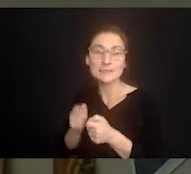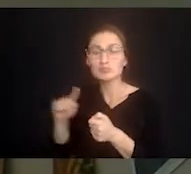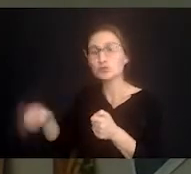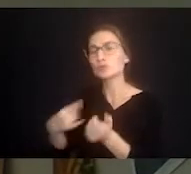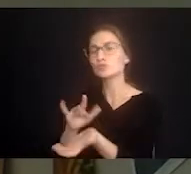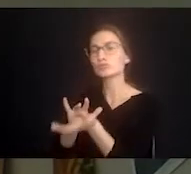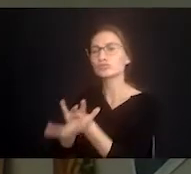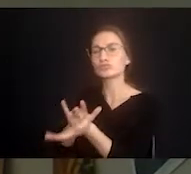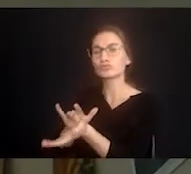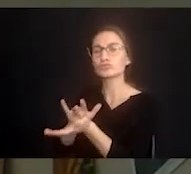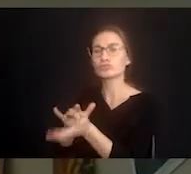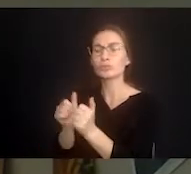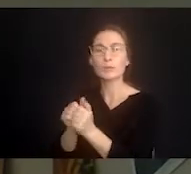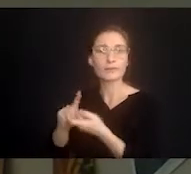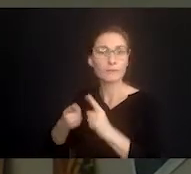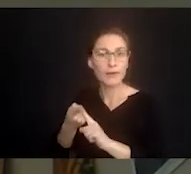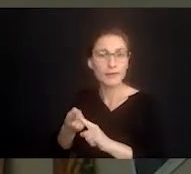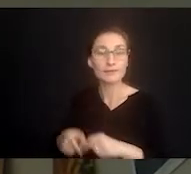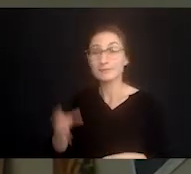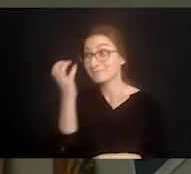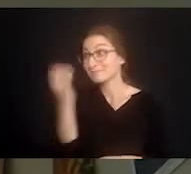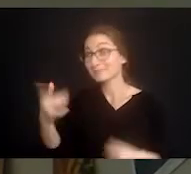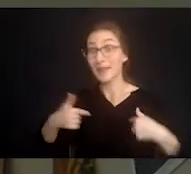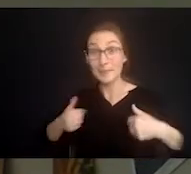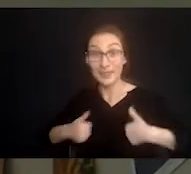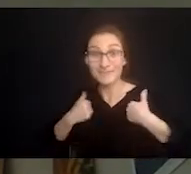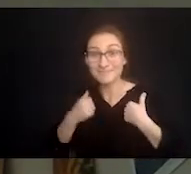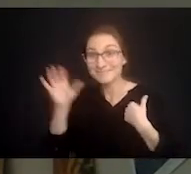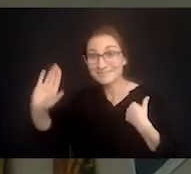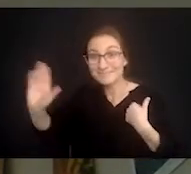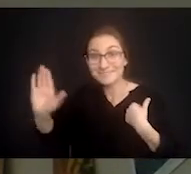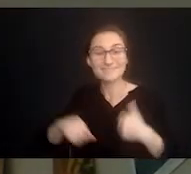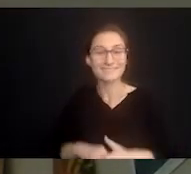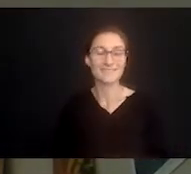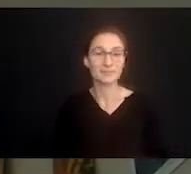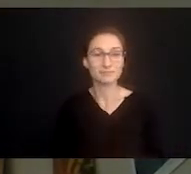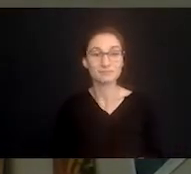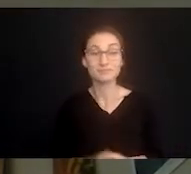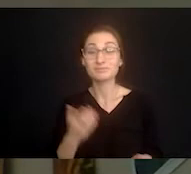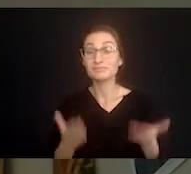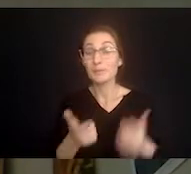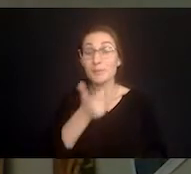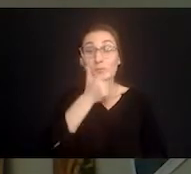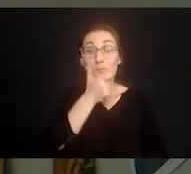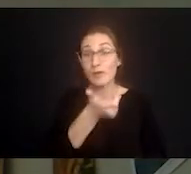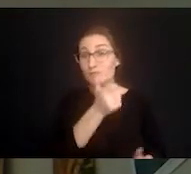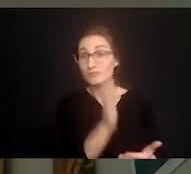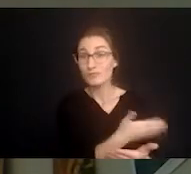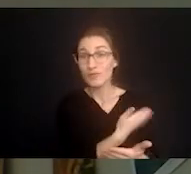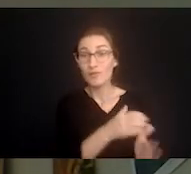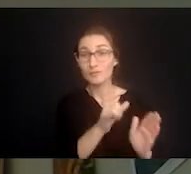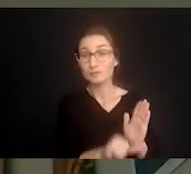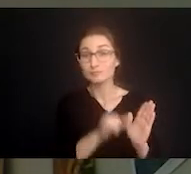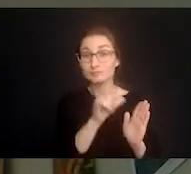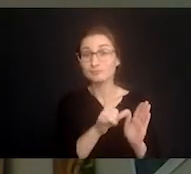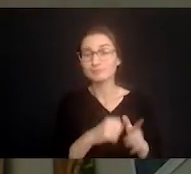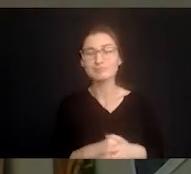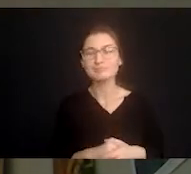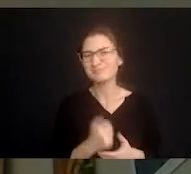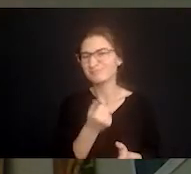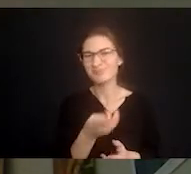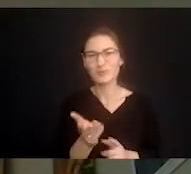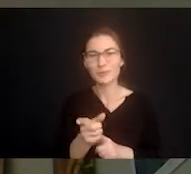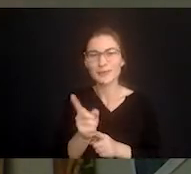a friend and checking in on them and having letting them know that I'm still alive maybe it's watching my favorite song on youtube